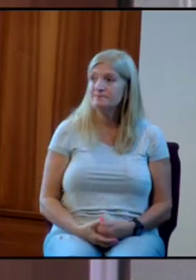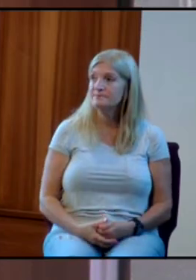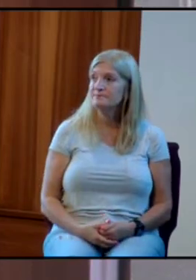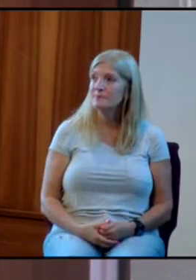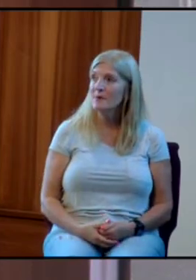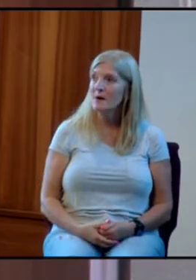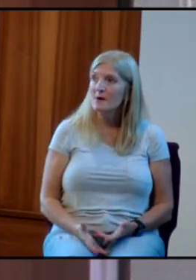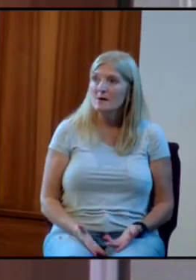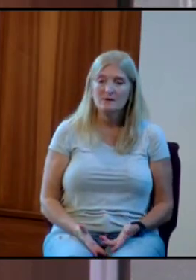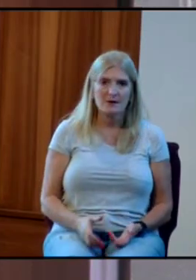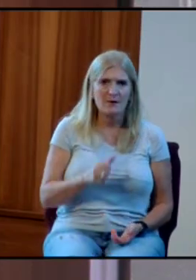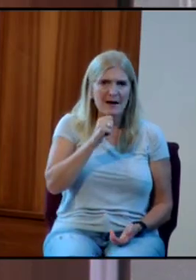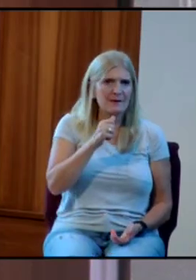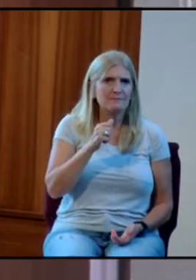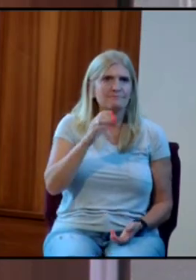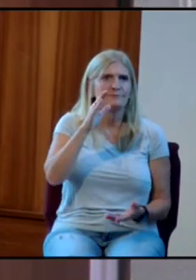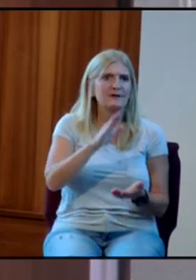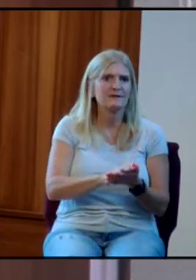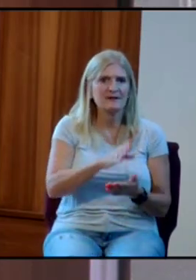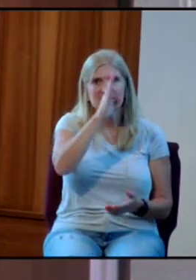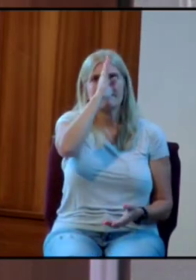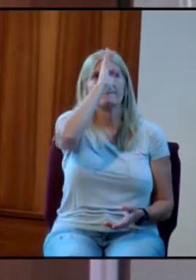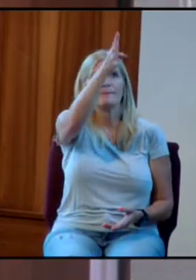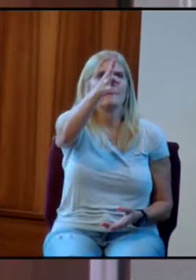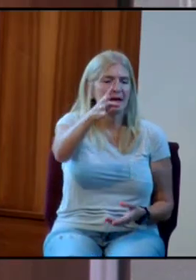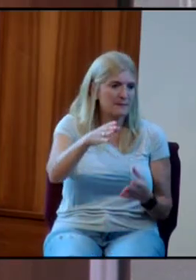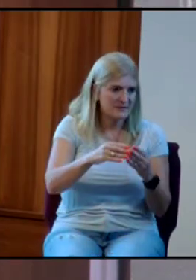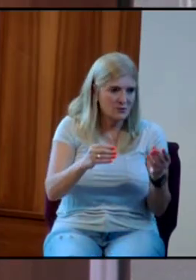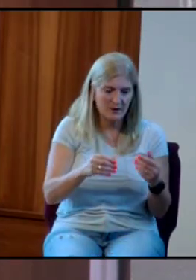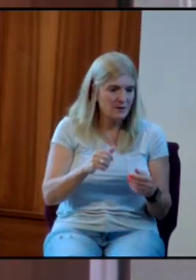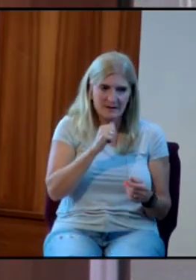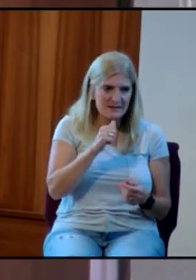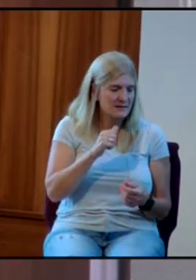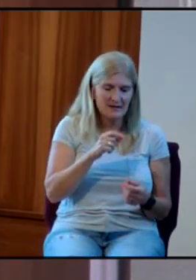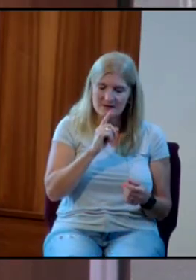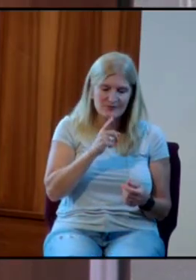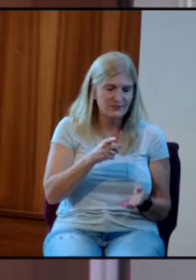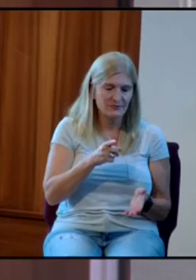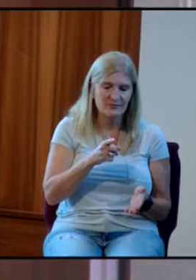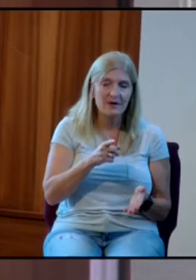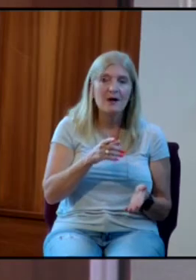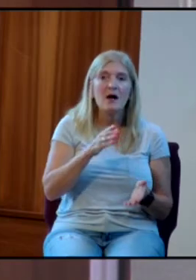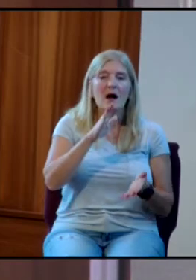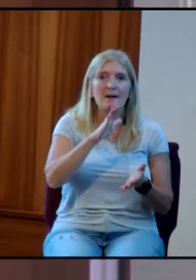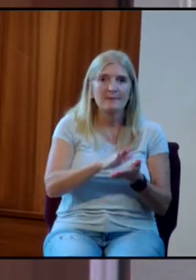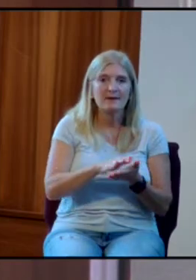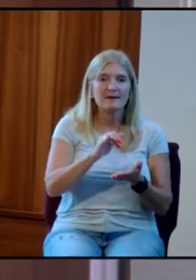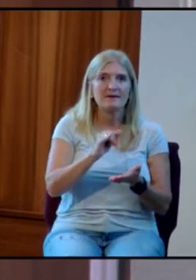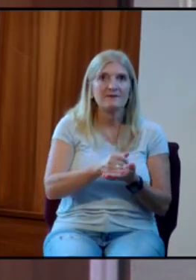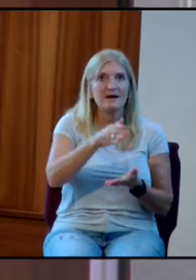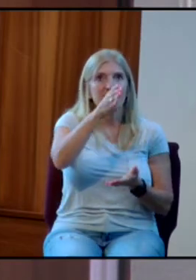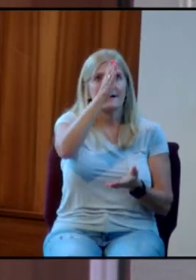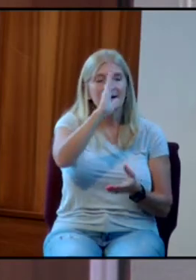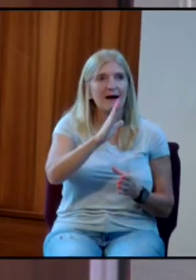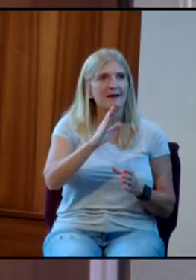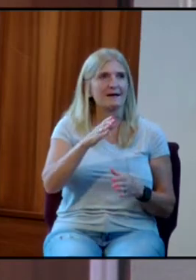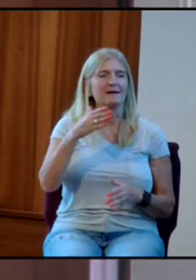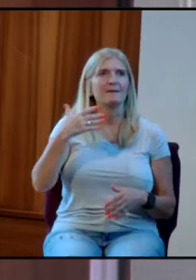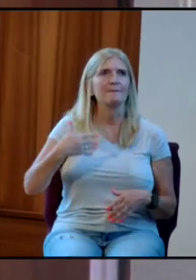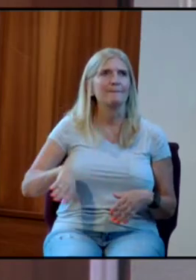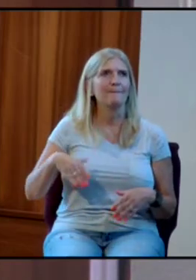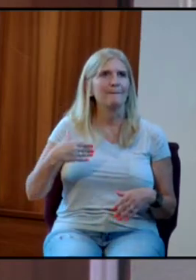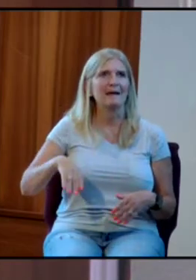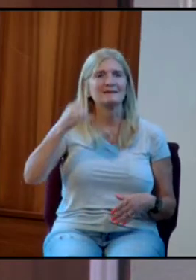I don't believe that's a myth. I believe there is a living God who had an incredible imagination, and he created the heavens and the earth.